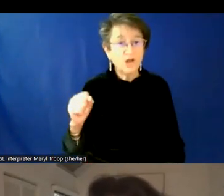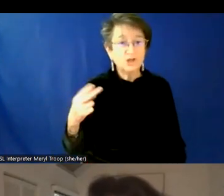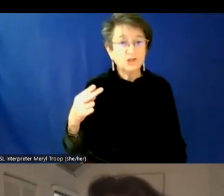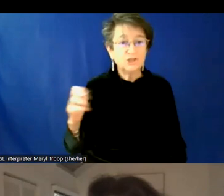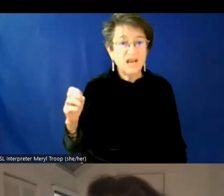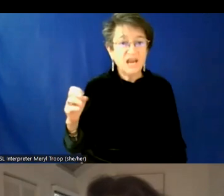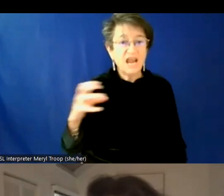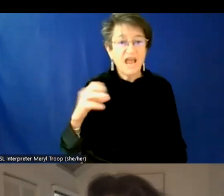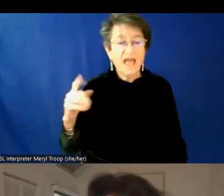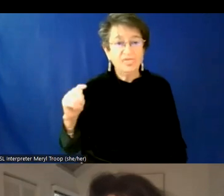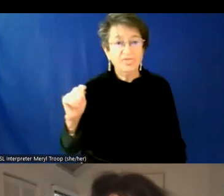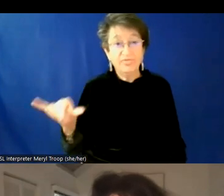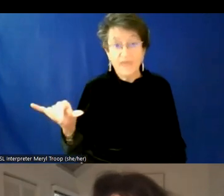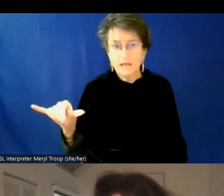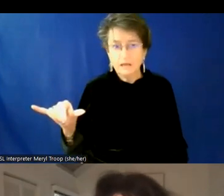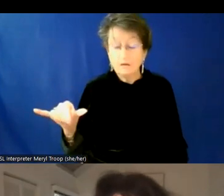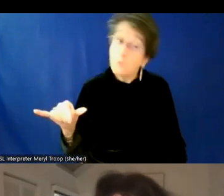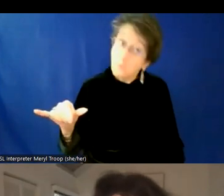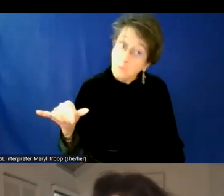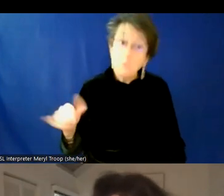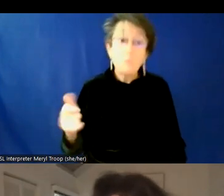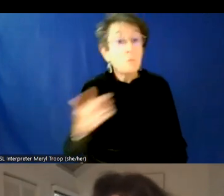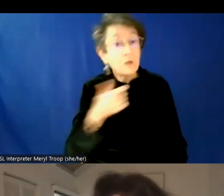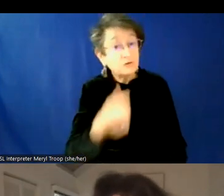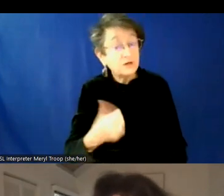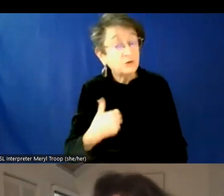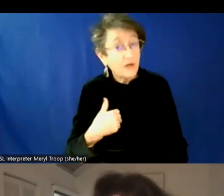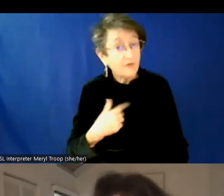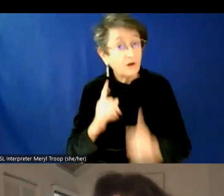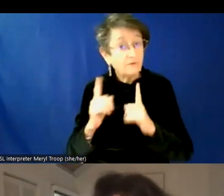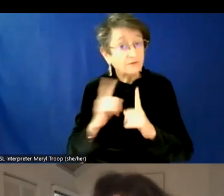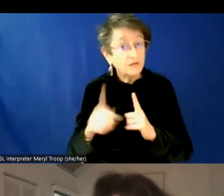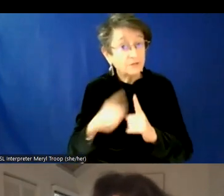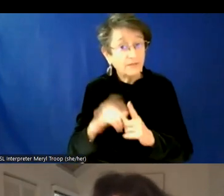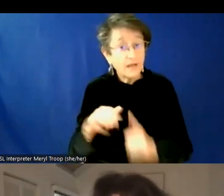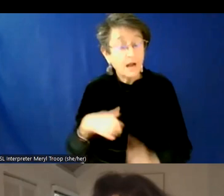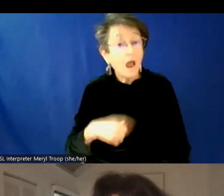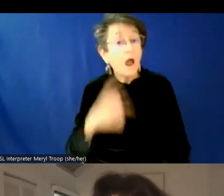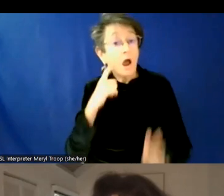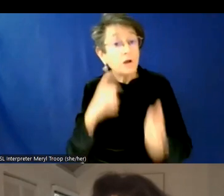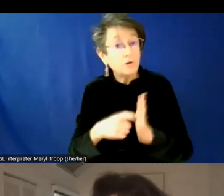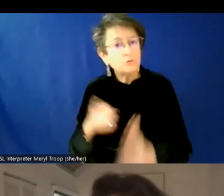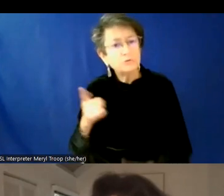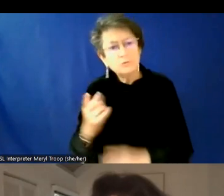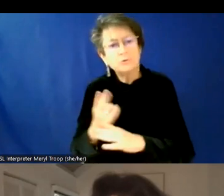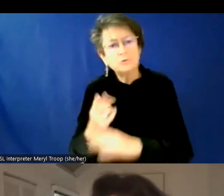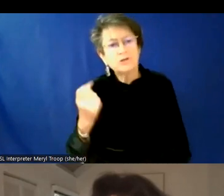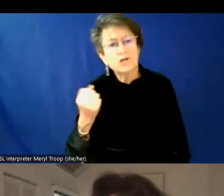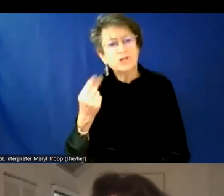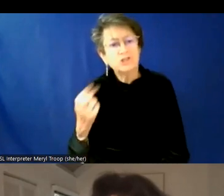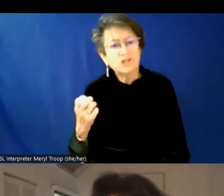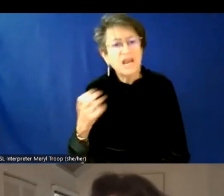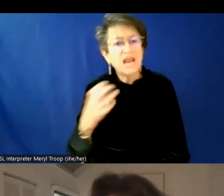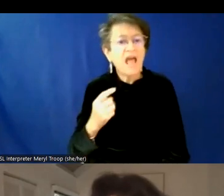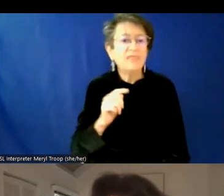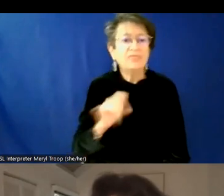always a great thing to sort of have a conversation with somebody be like, oh, I noticed that, you know, you use both she and they pronouns, you know, is there one that I should use